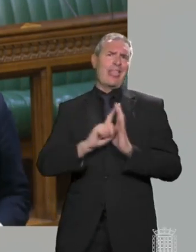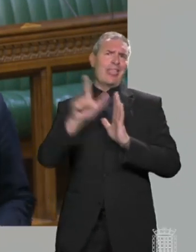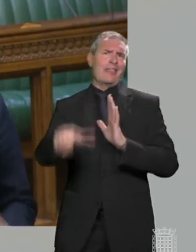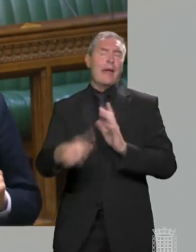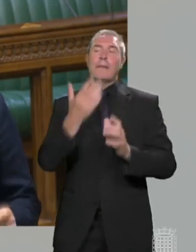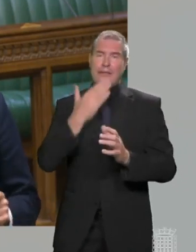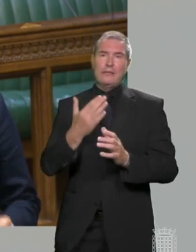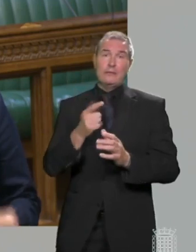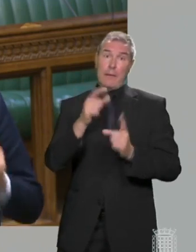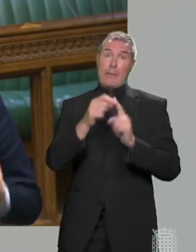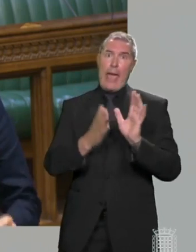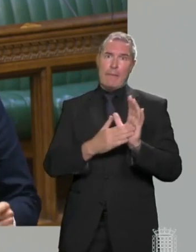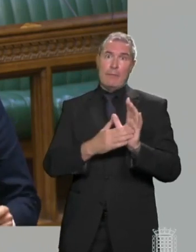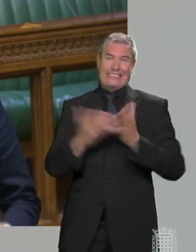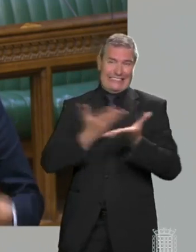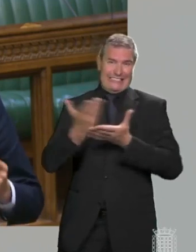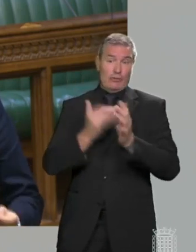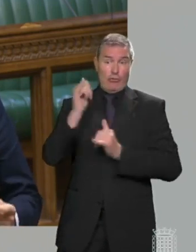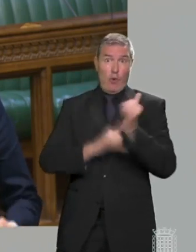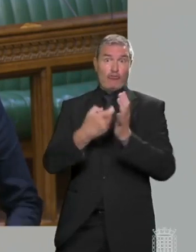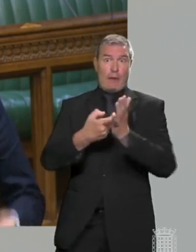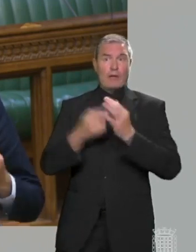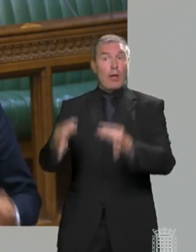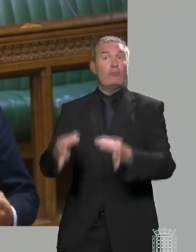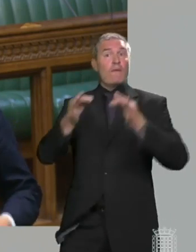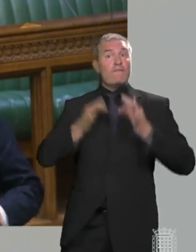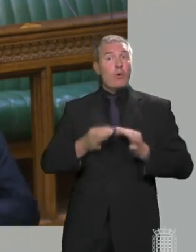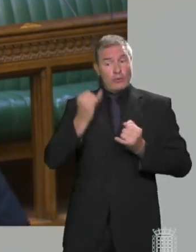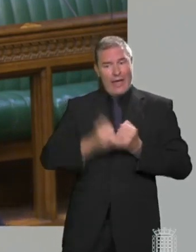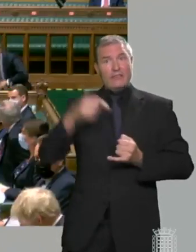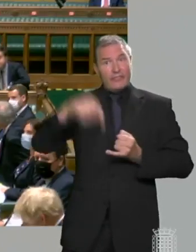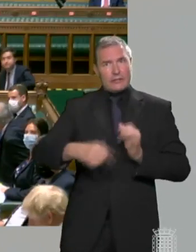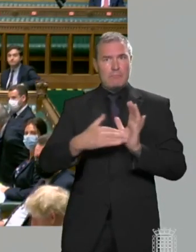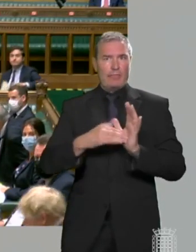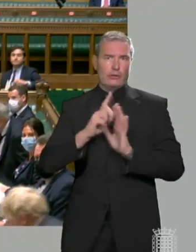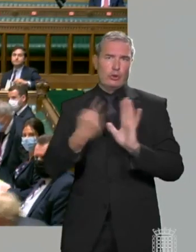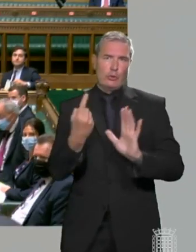and see if the report and the recommendation could be brought forward to the end of this month?